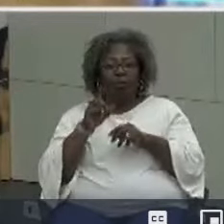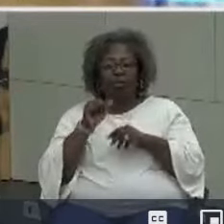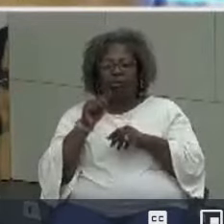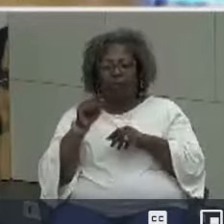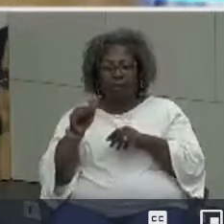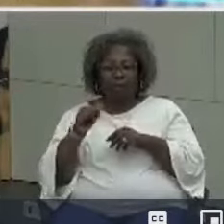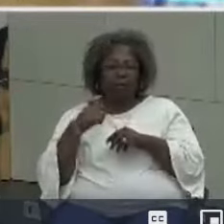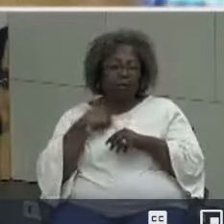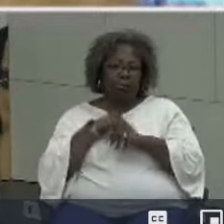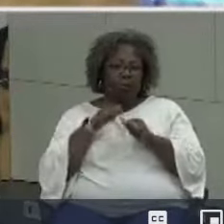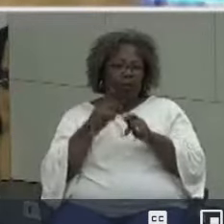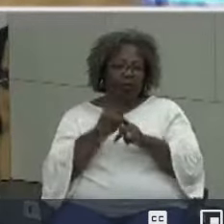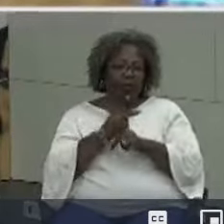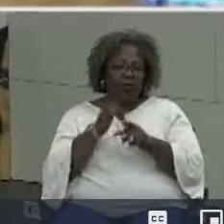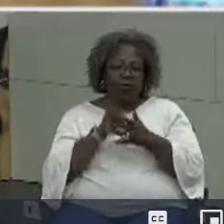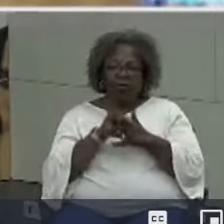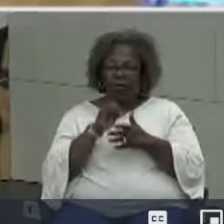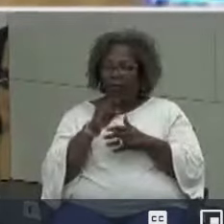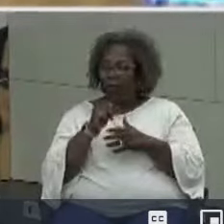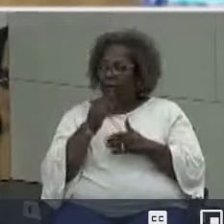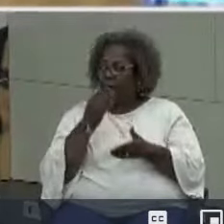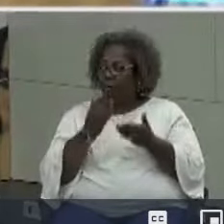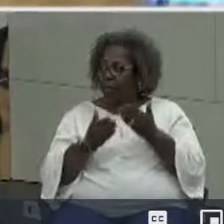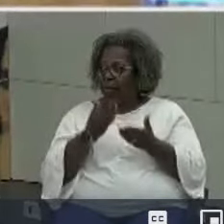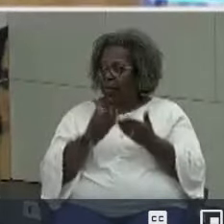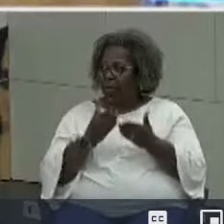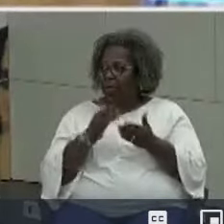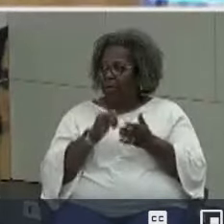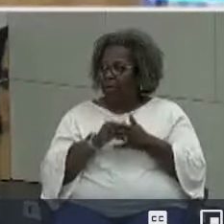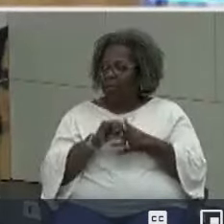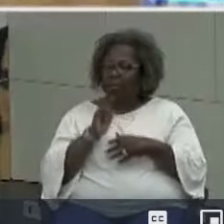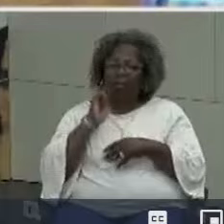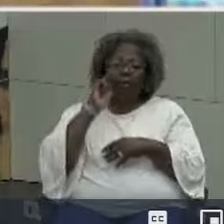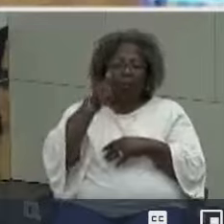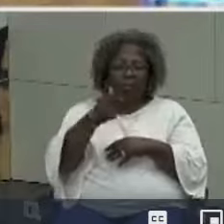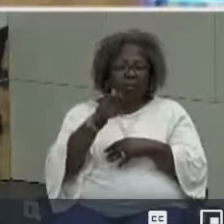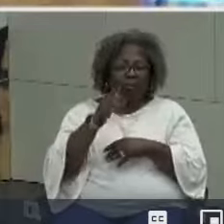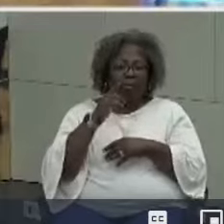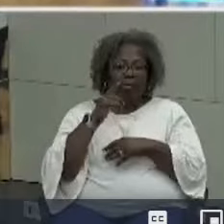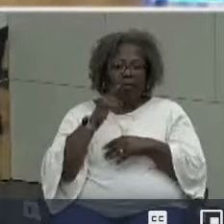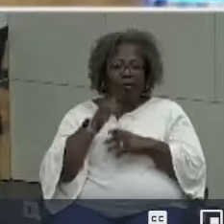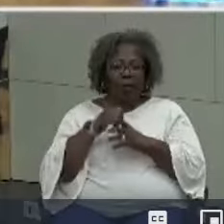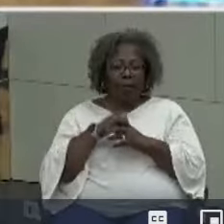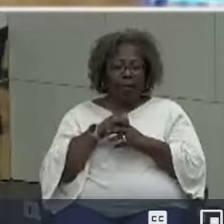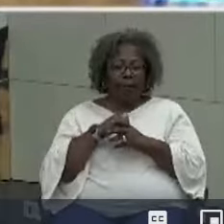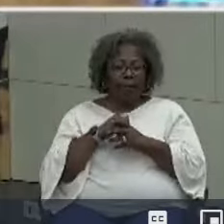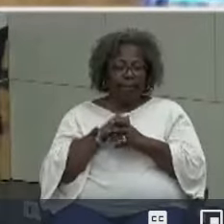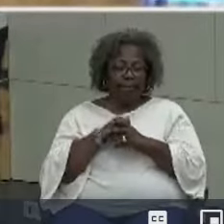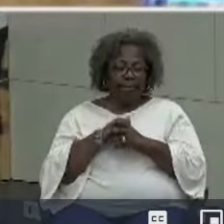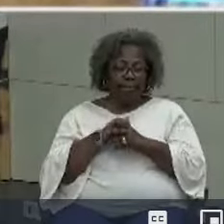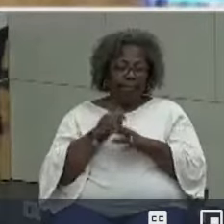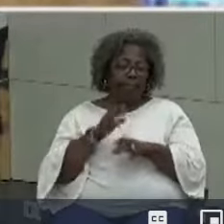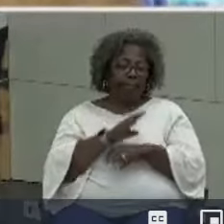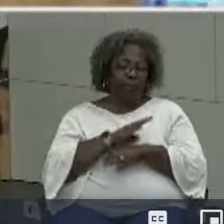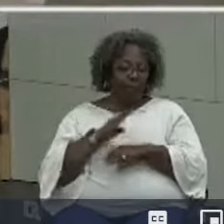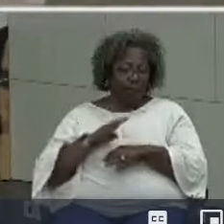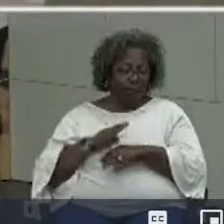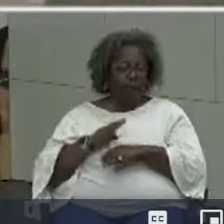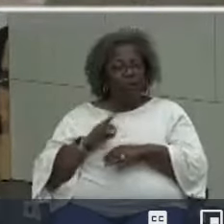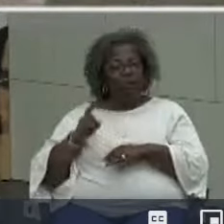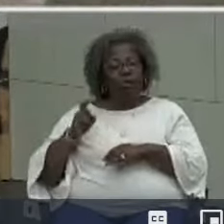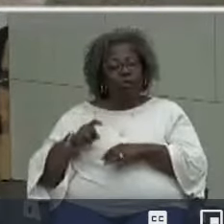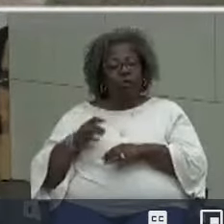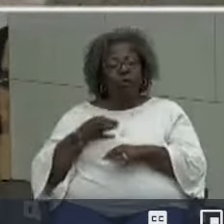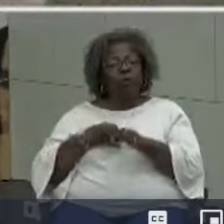we can figure that out later and and maybe it may be down the road um uh the board we should